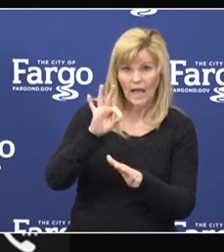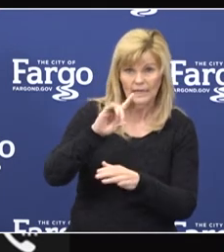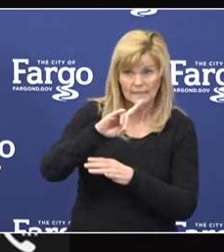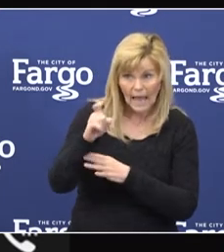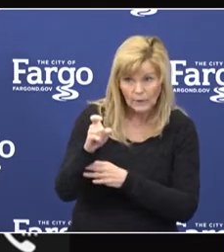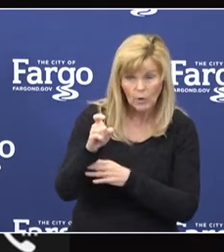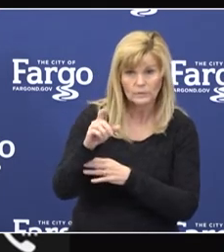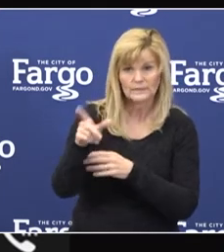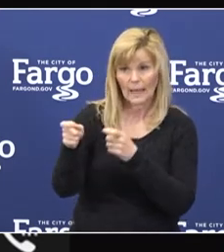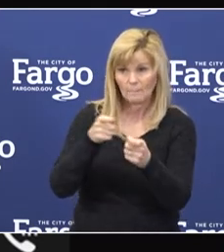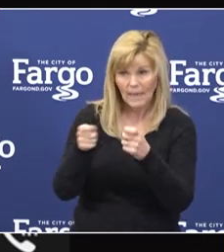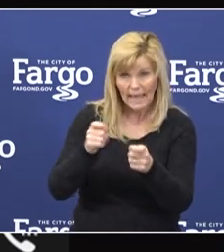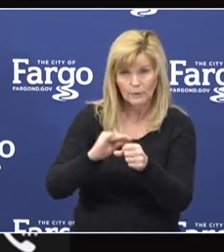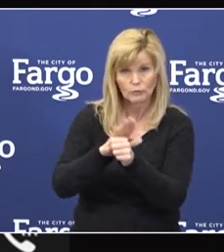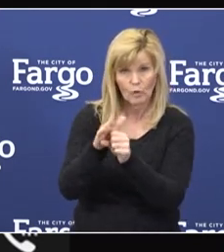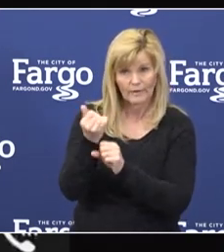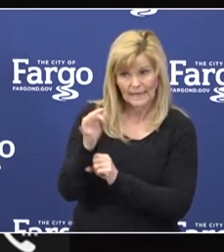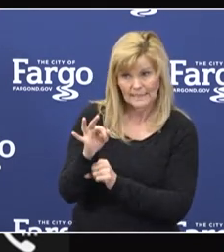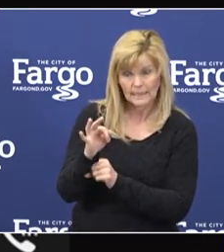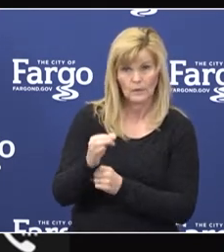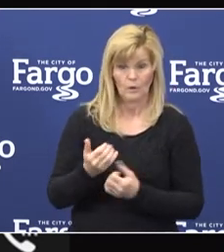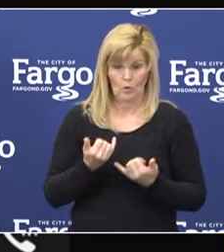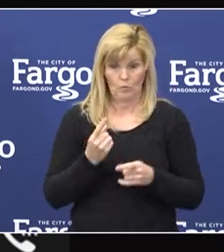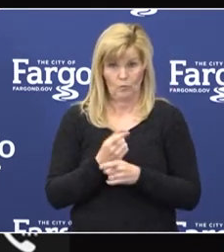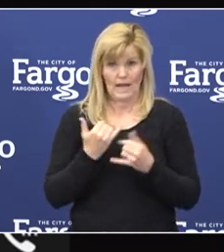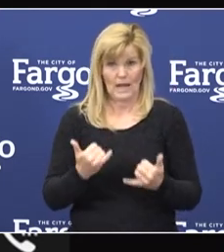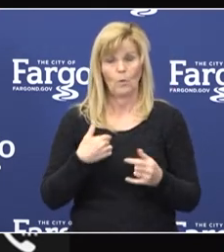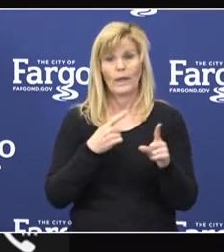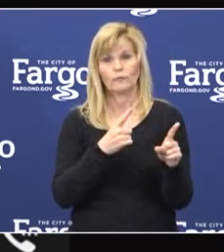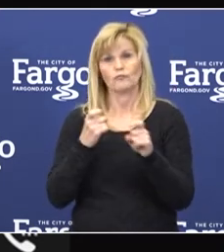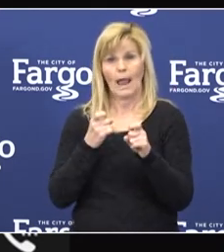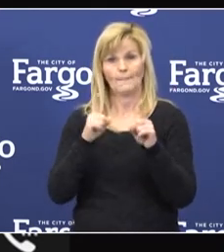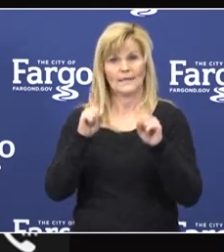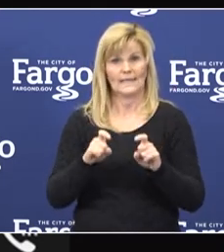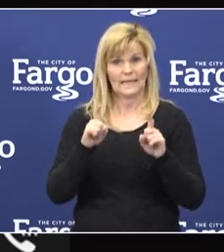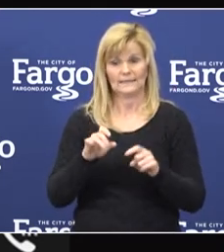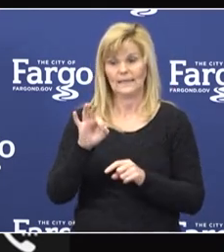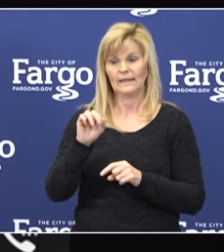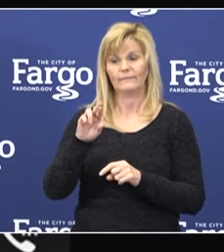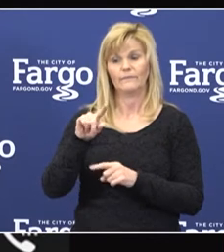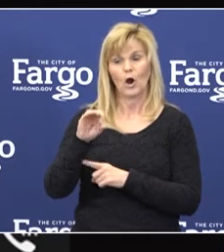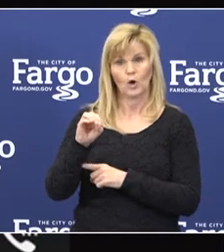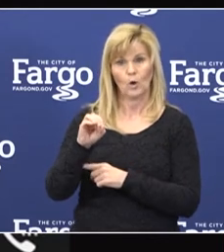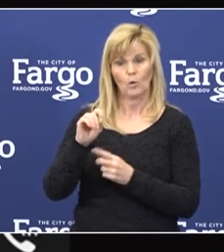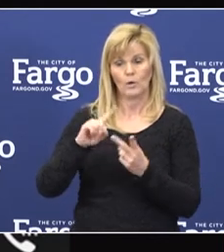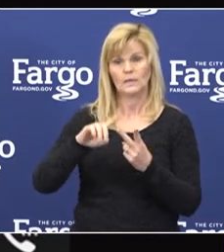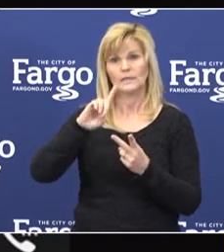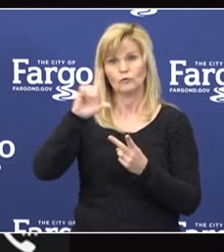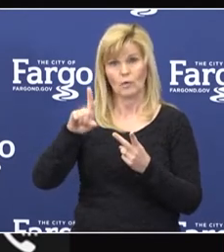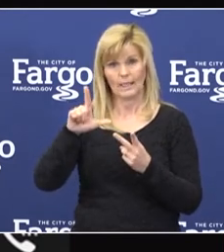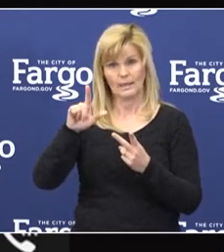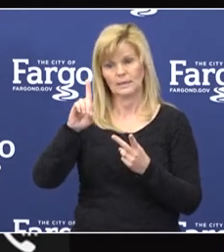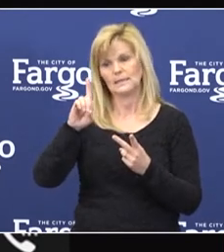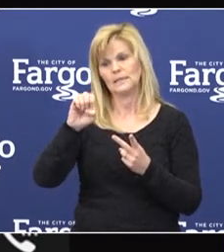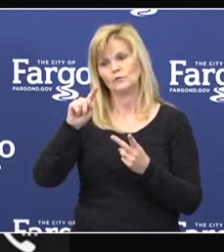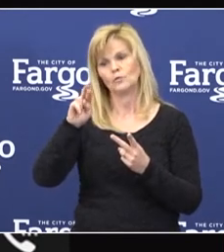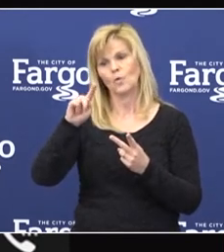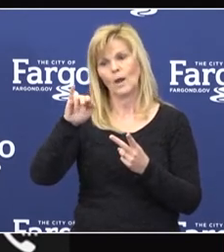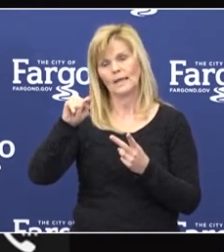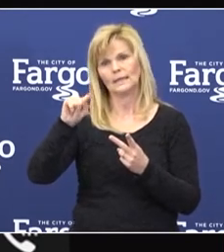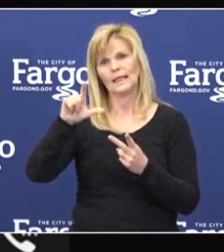infections. Locally, we have rapid testing available in Fargo, Detroit Lakes, Ada,